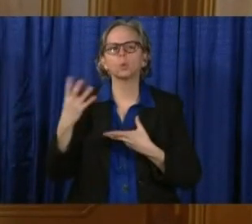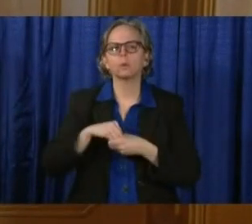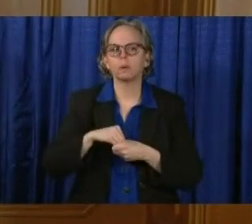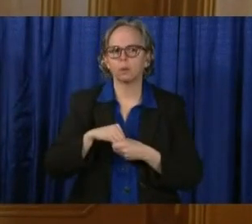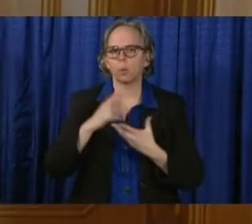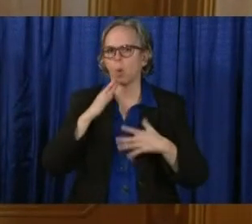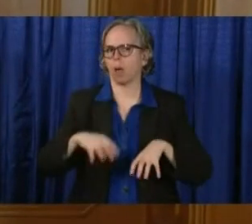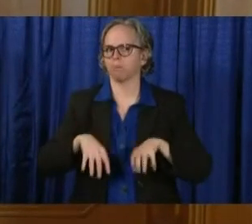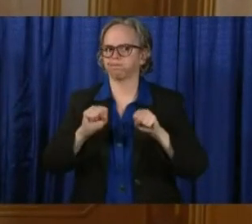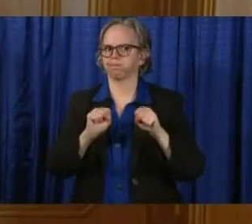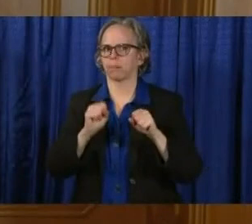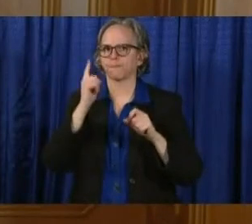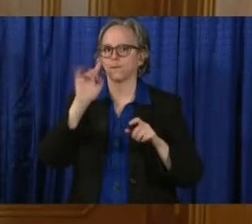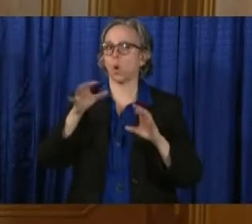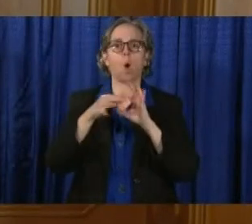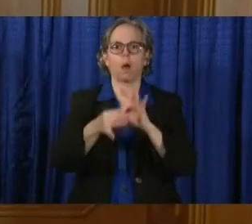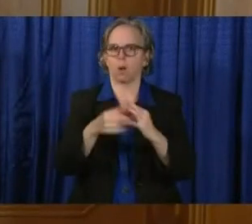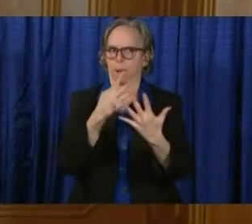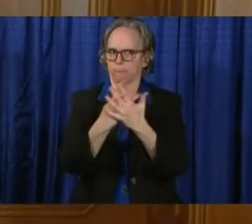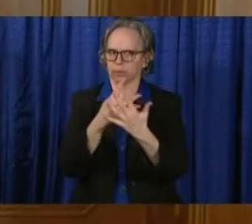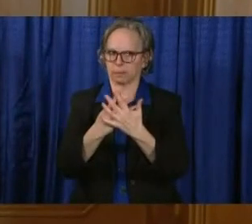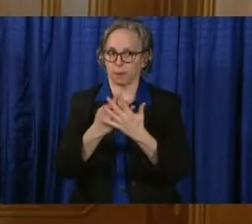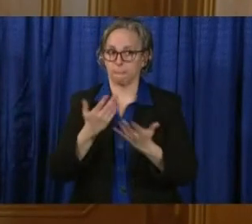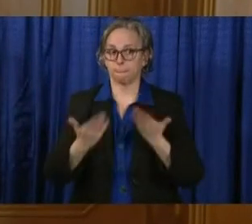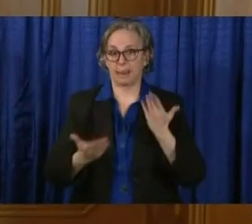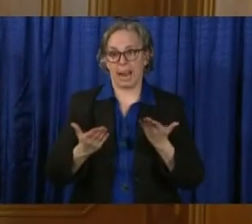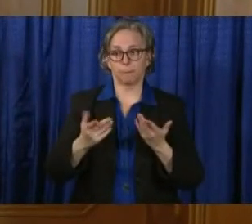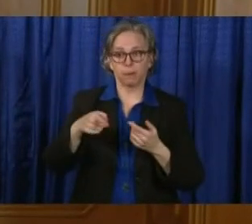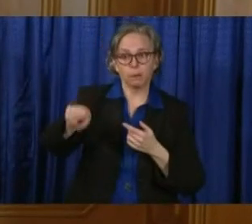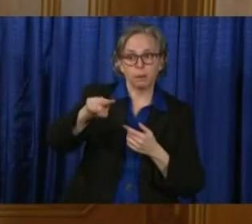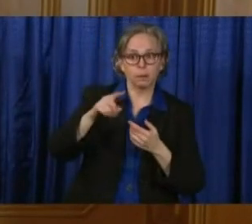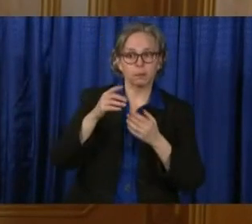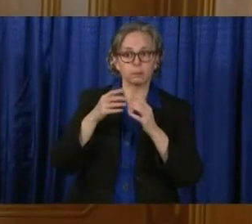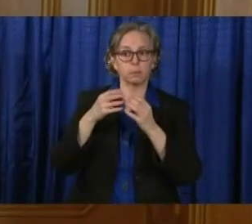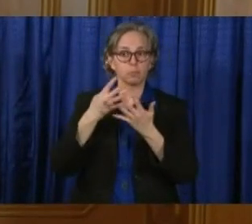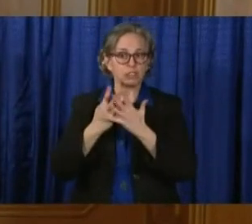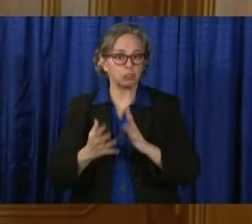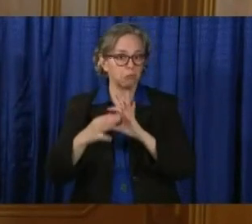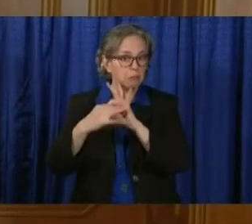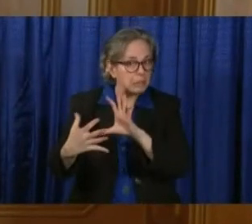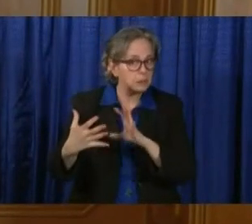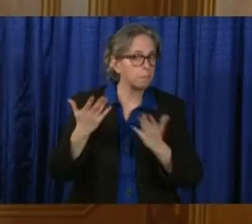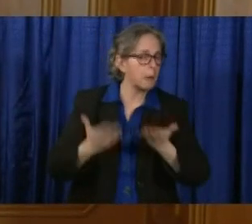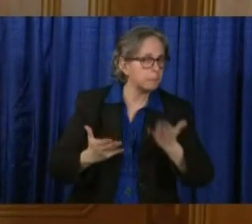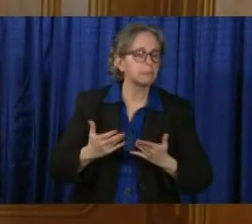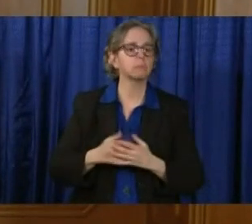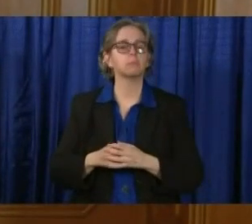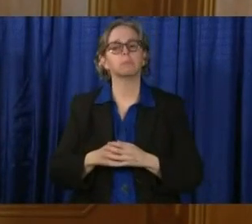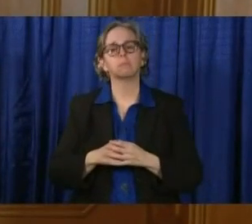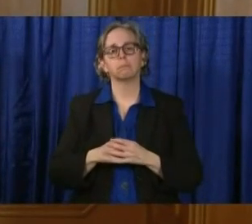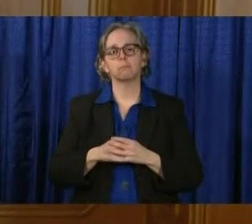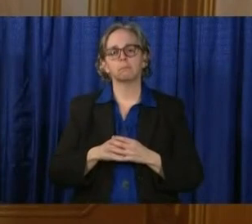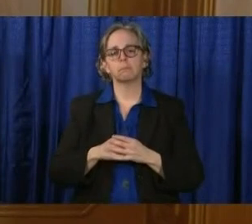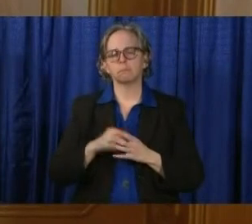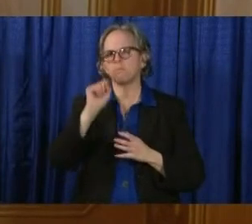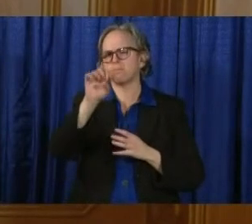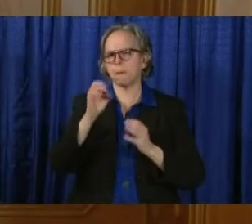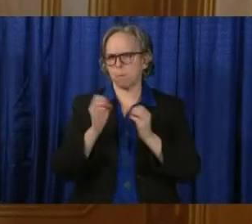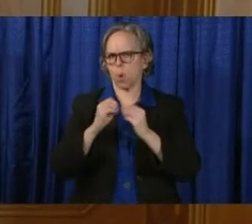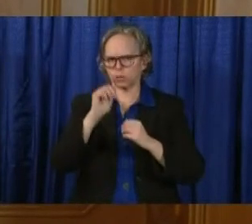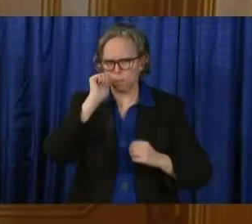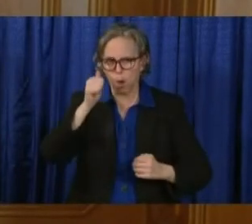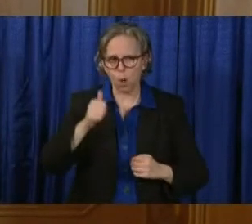releasing prisoners. Let me just kind of outline what my criteria